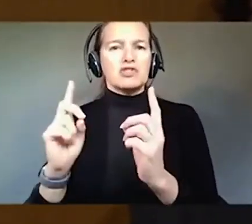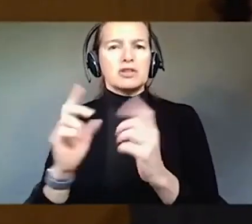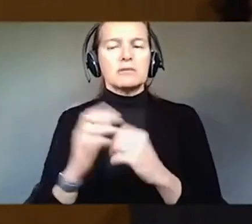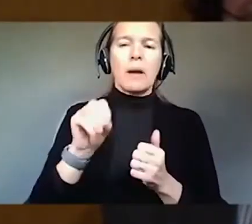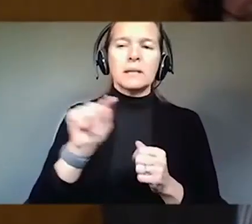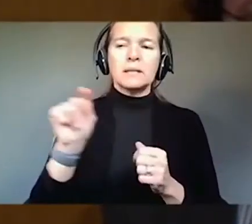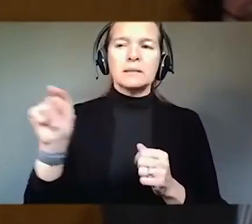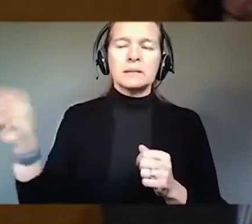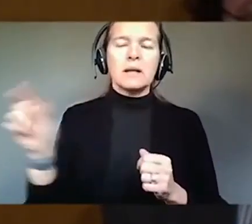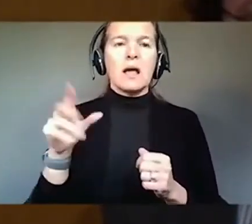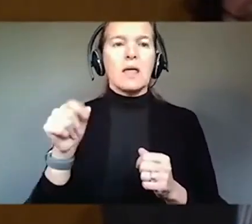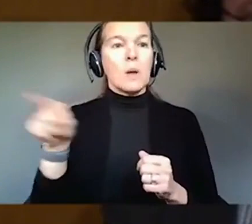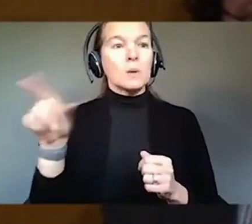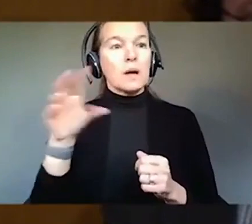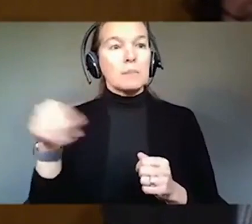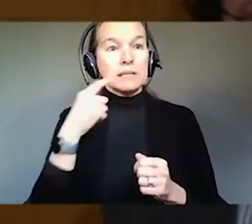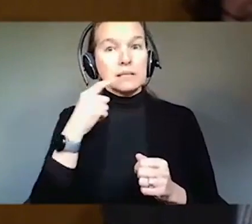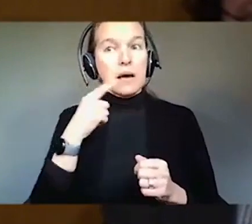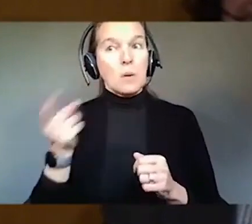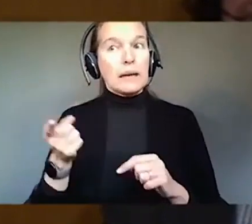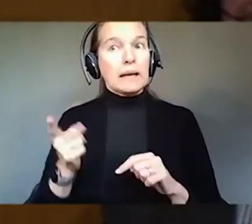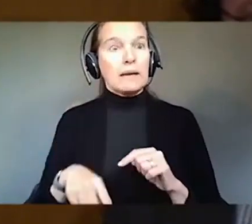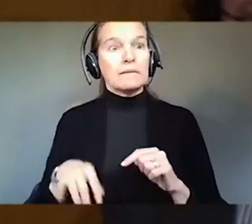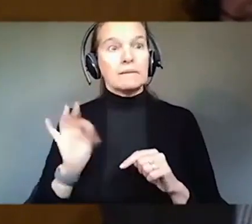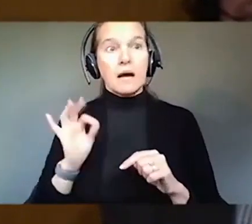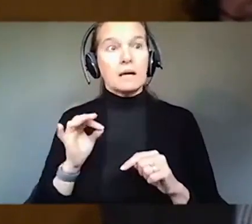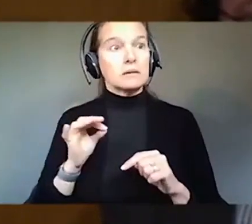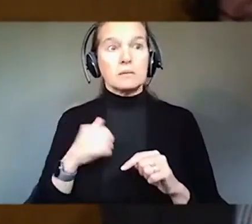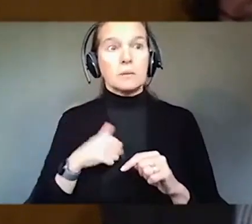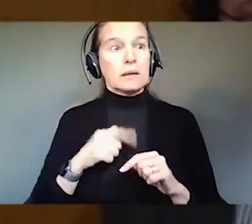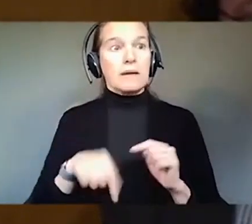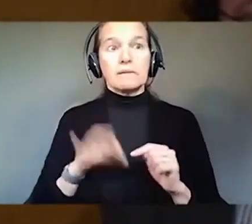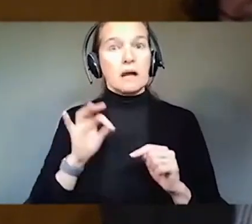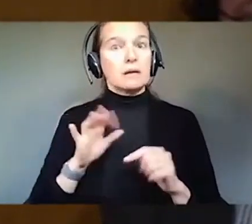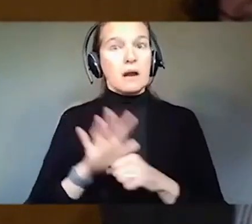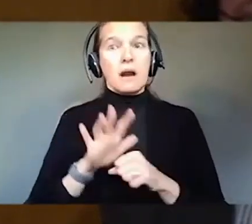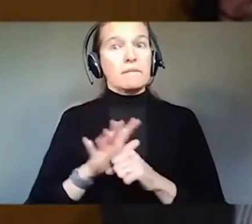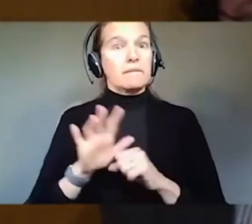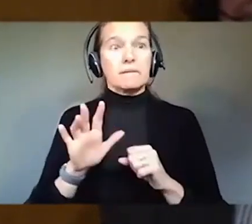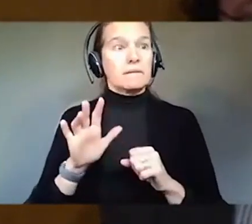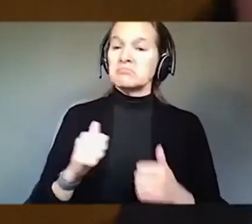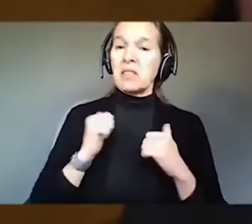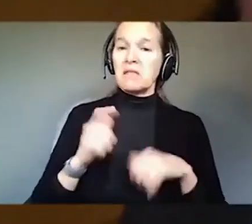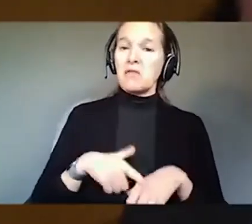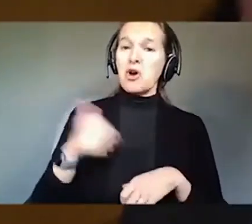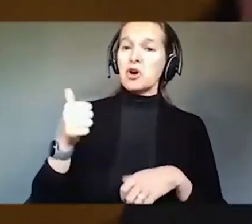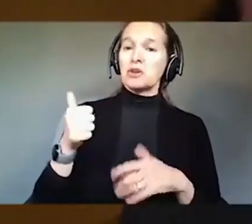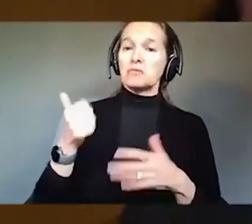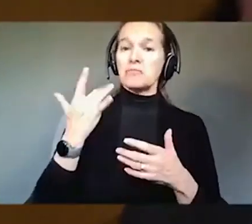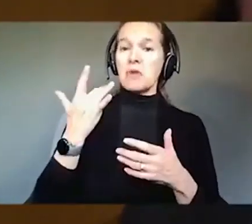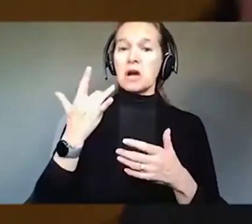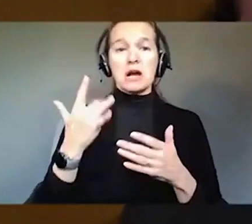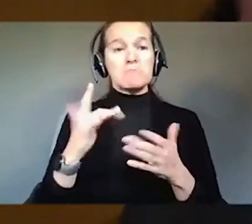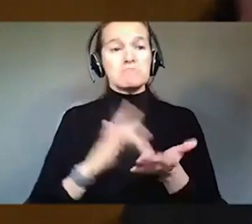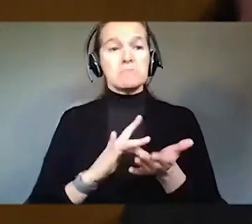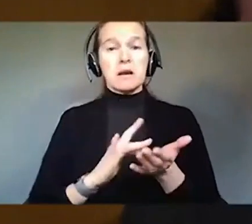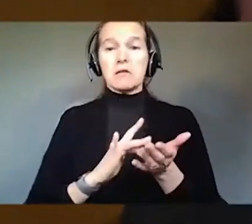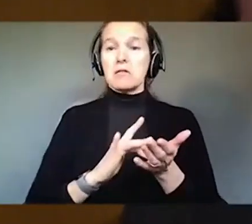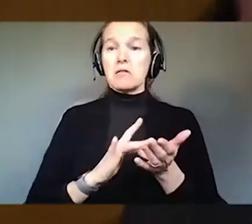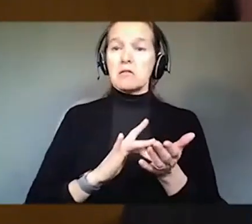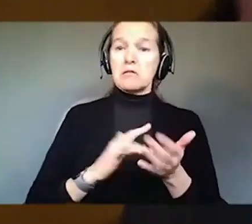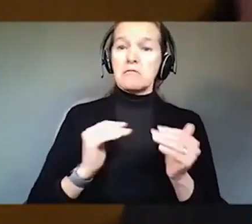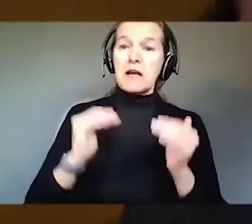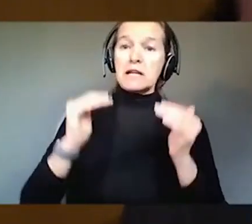Commission for the Blind is we cannot find enough people to hire. Maybe they just weren't looking in the right place for medical technology and public health.